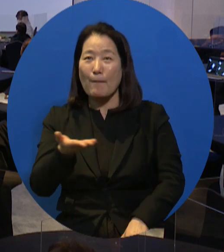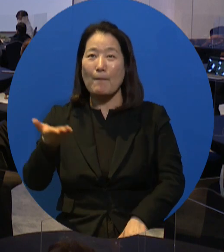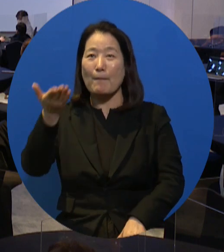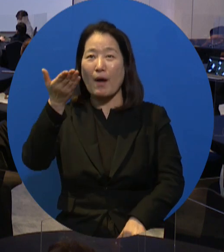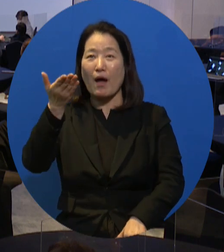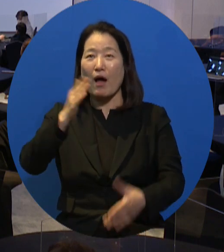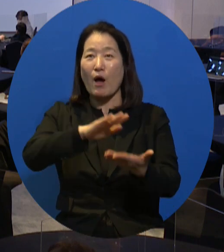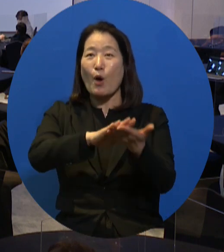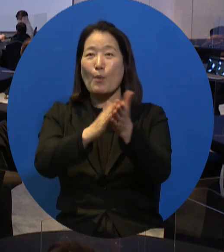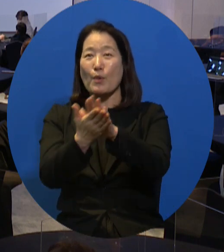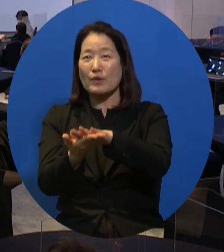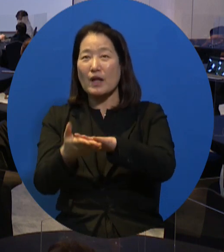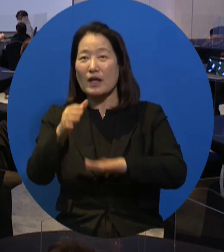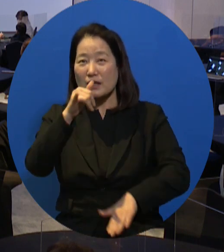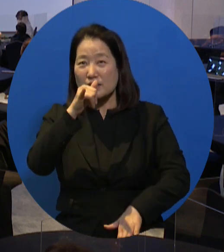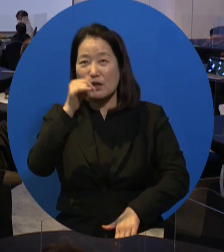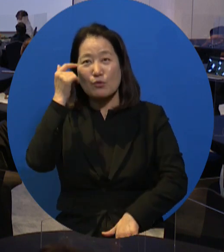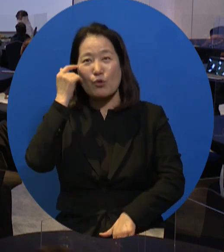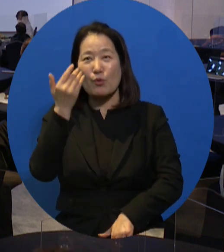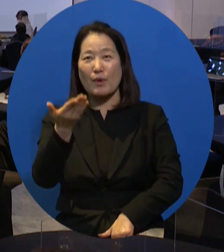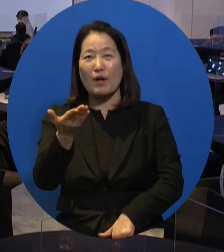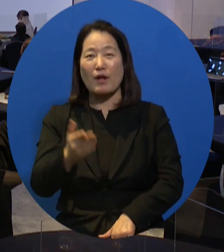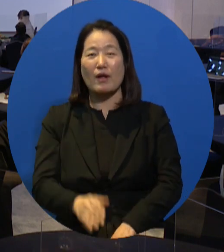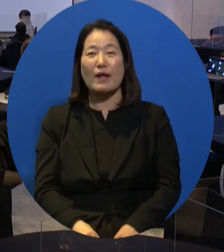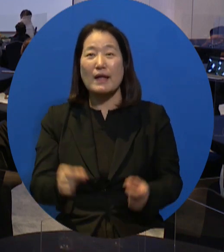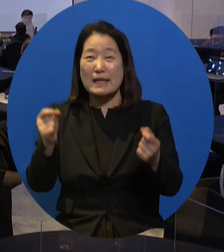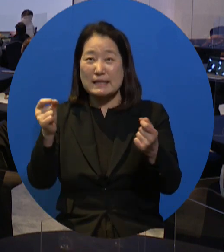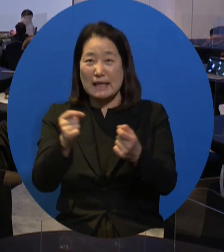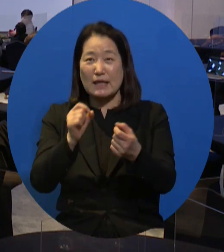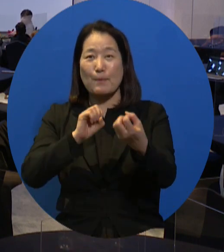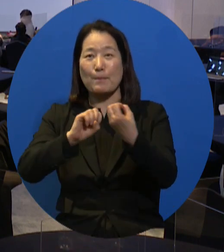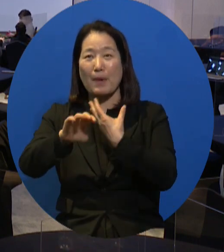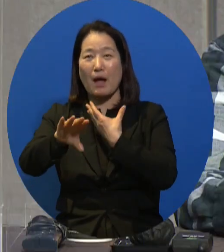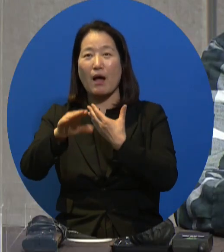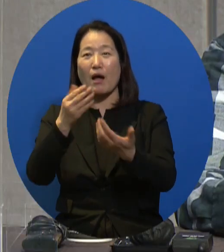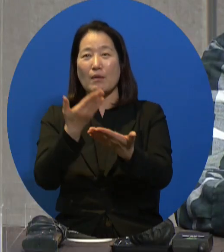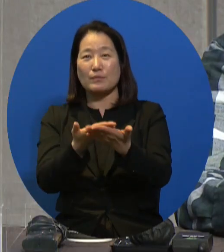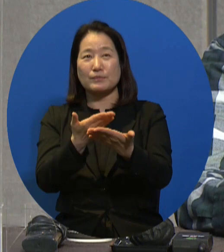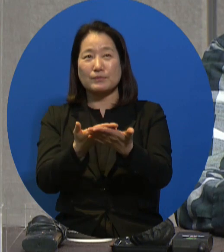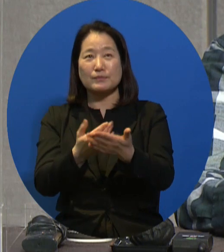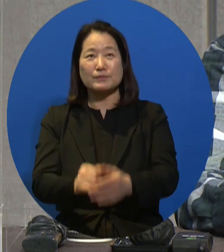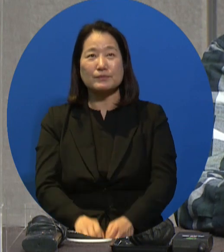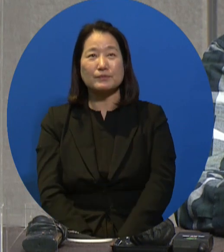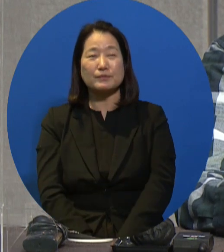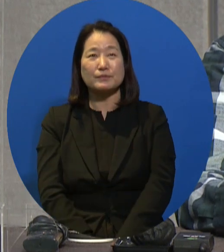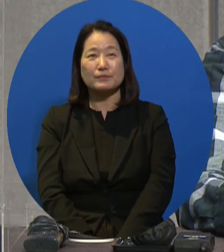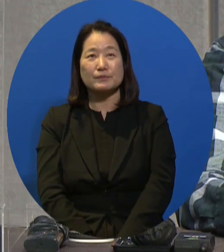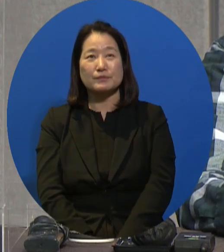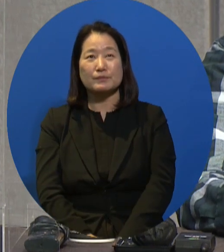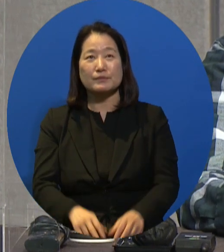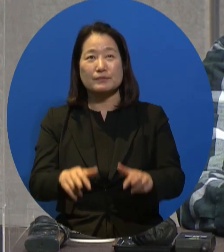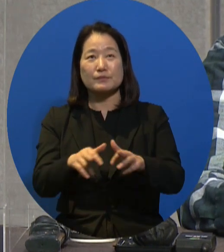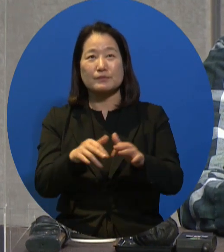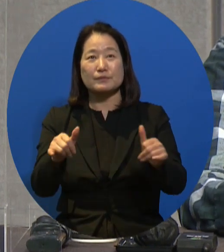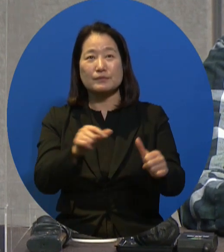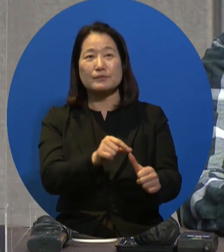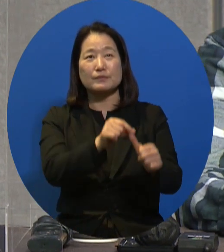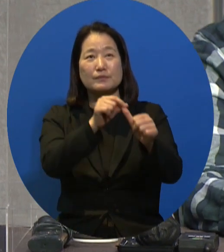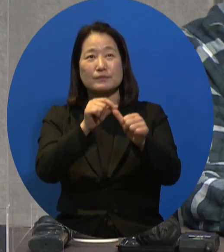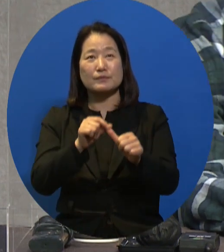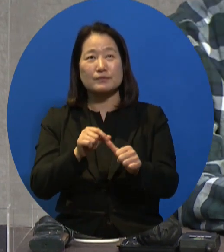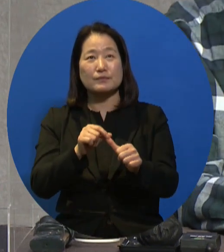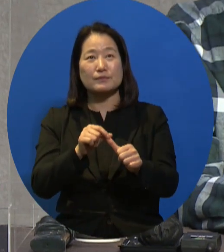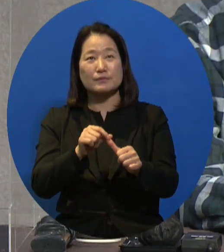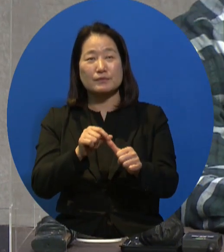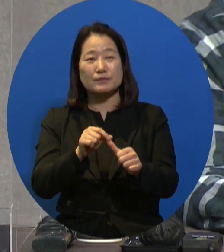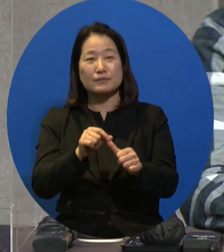improve the quality of life of disabled persons. I'd like to ask each presenter to address these questions. Okay. When